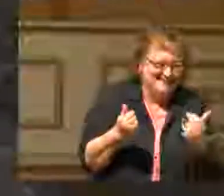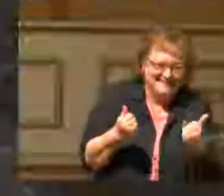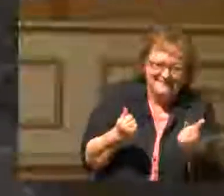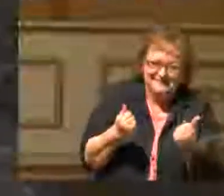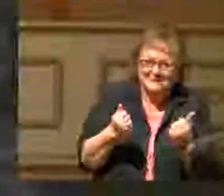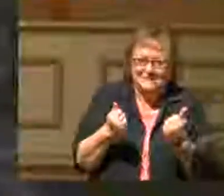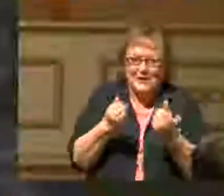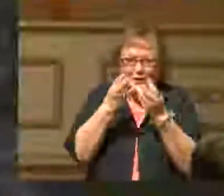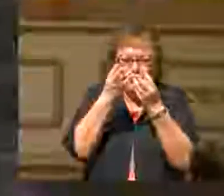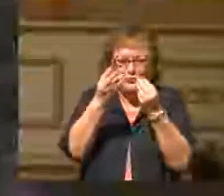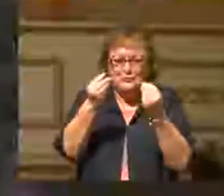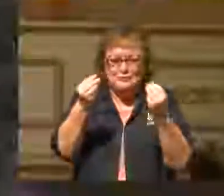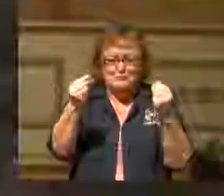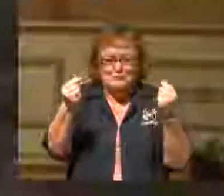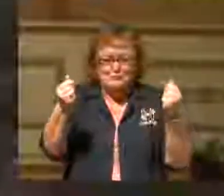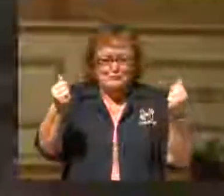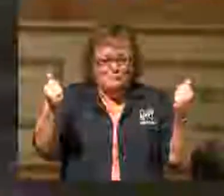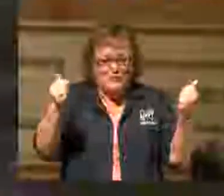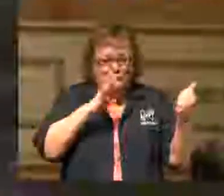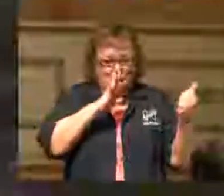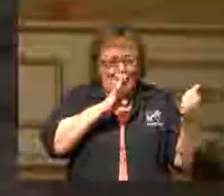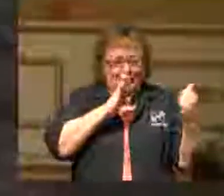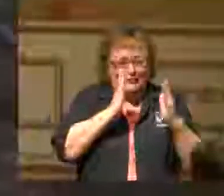That's a smooth operator right there.